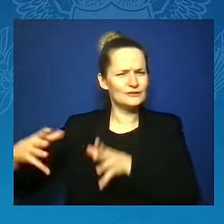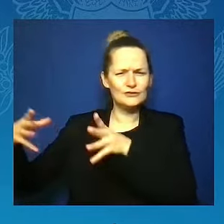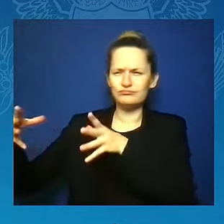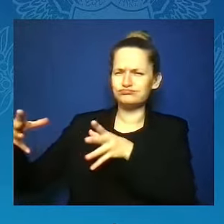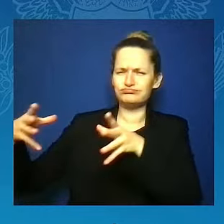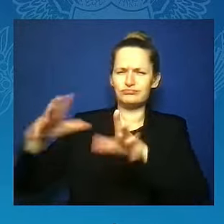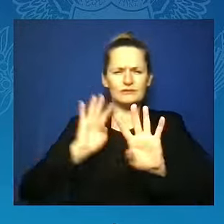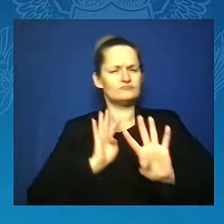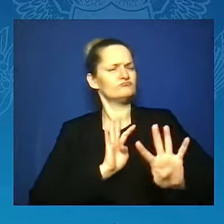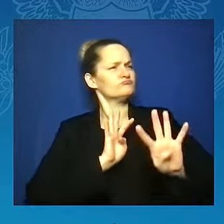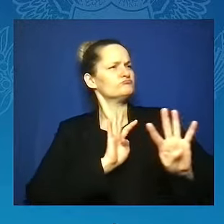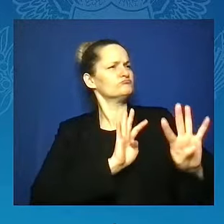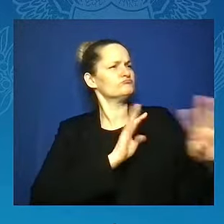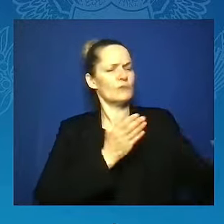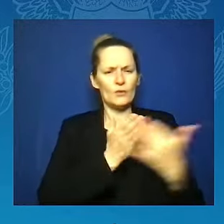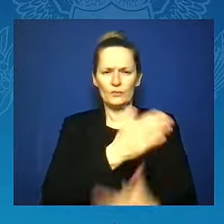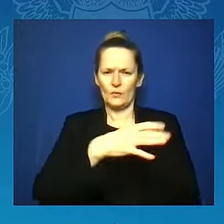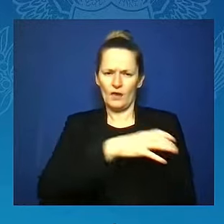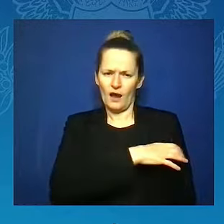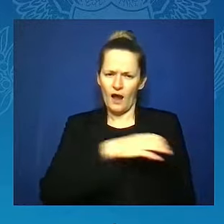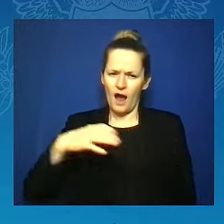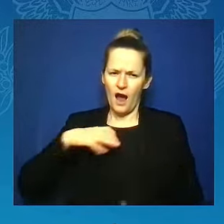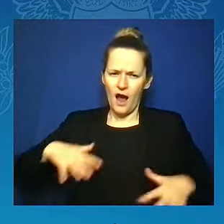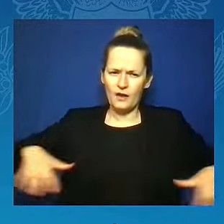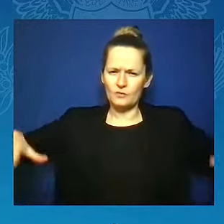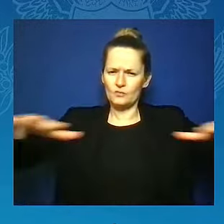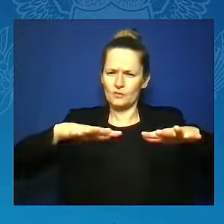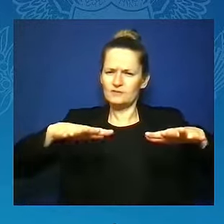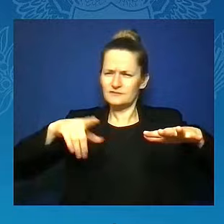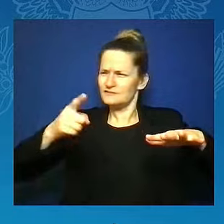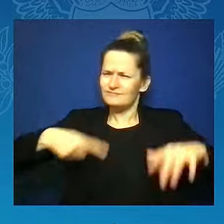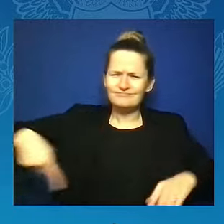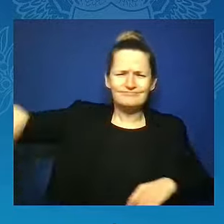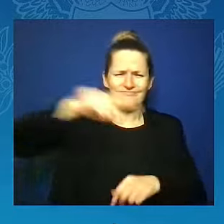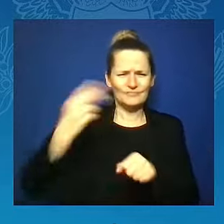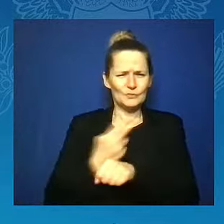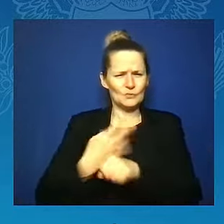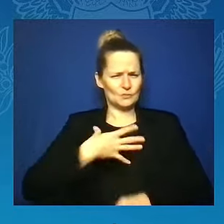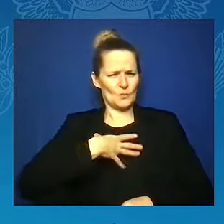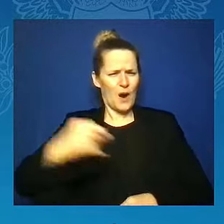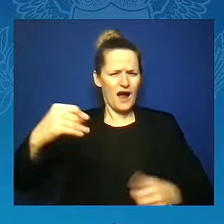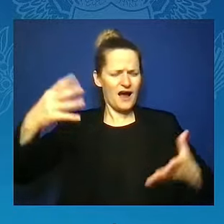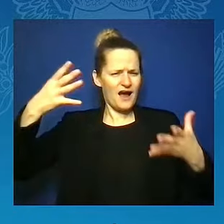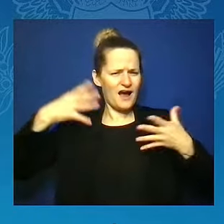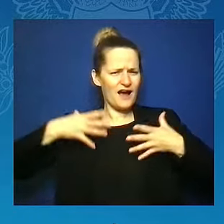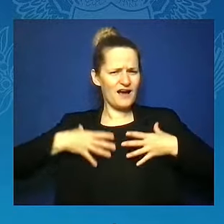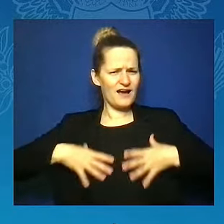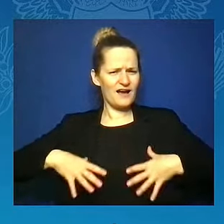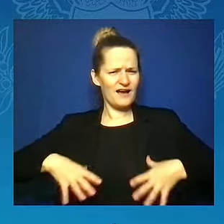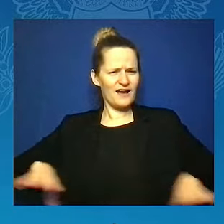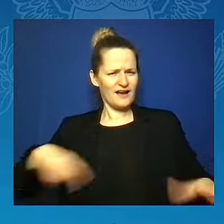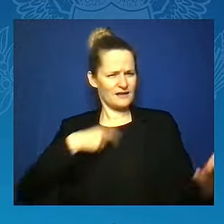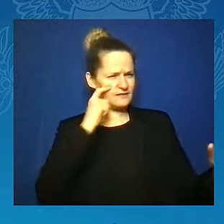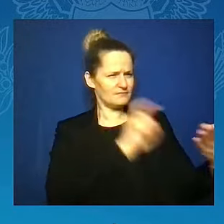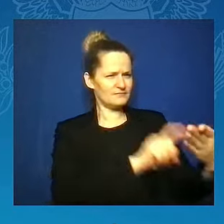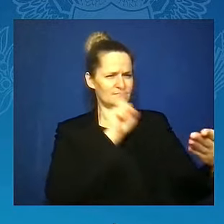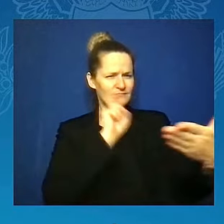And I always knew I was looking at some of the most powerful advocates for justice in America.